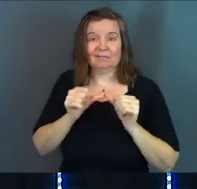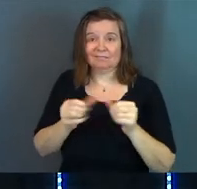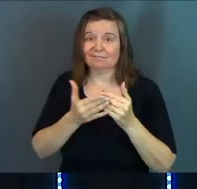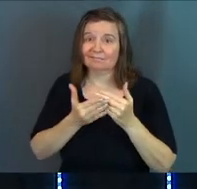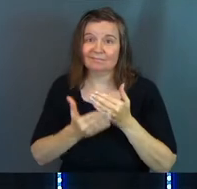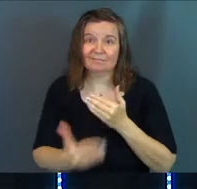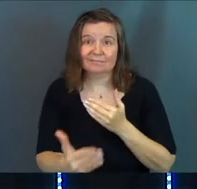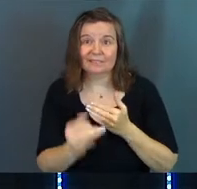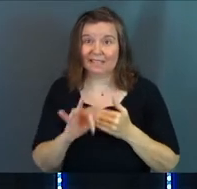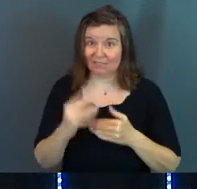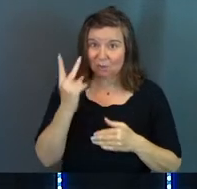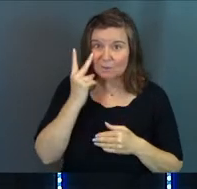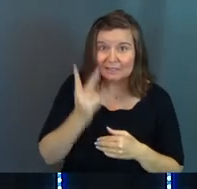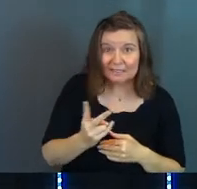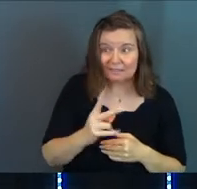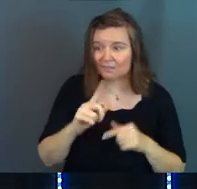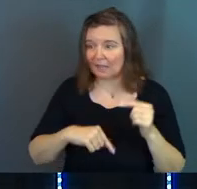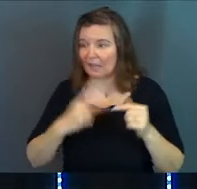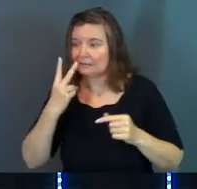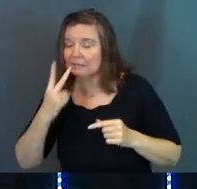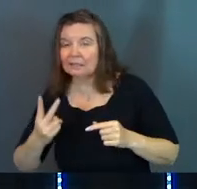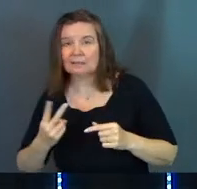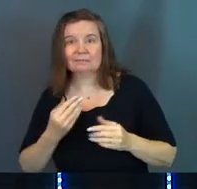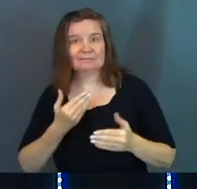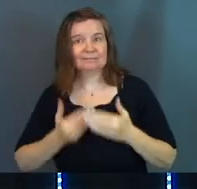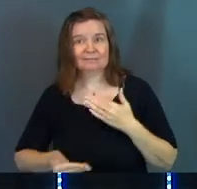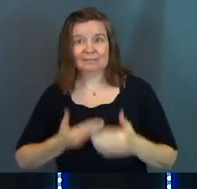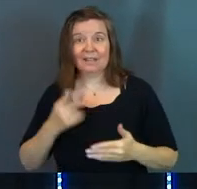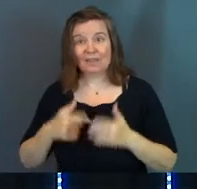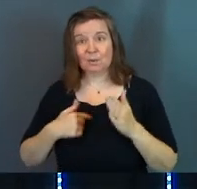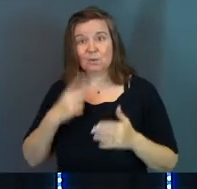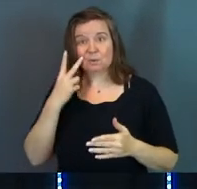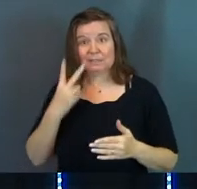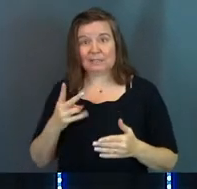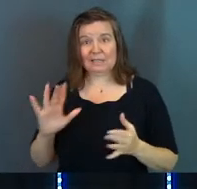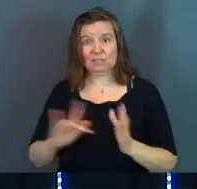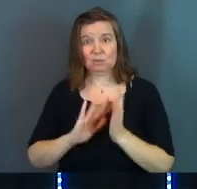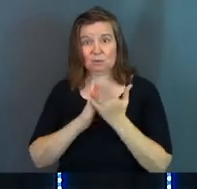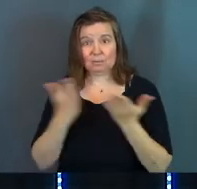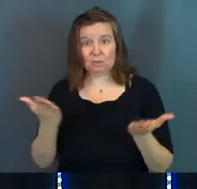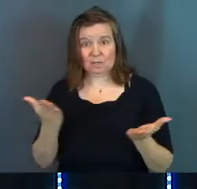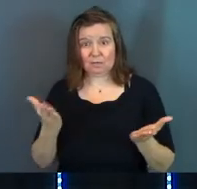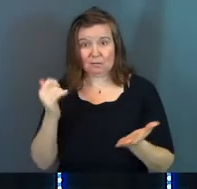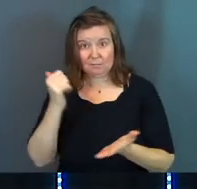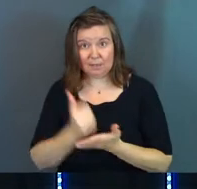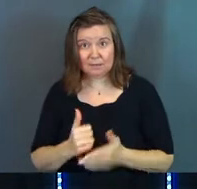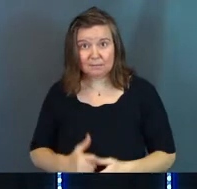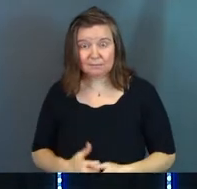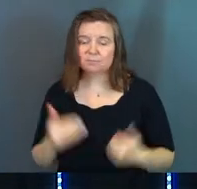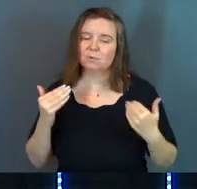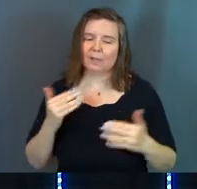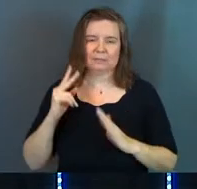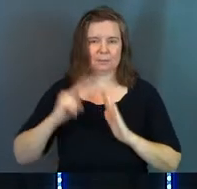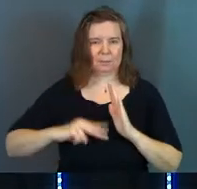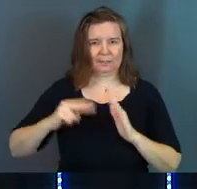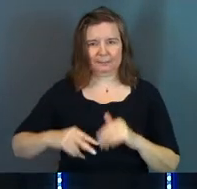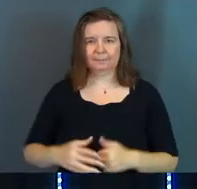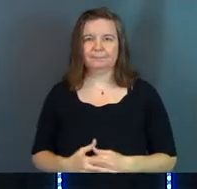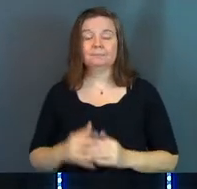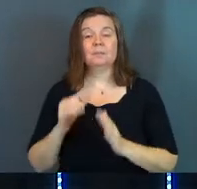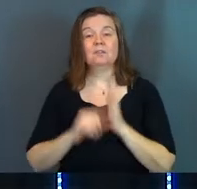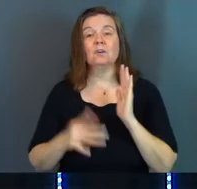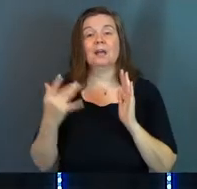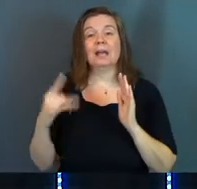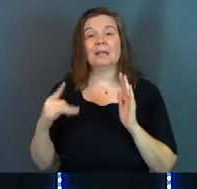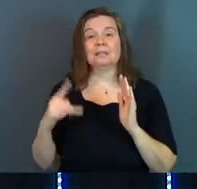along, whether you can see it or not, because that's what you see in the scripture here. Amen? All right, so let's keep reading. Verse